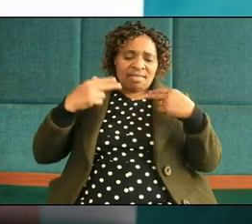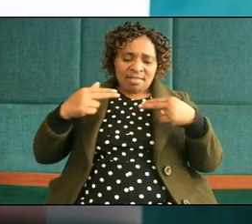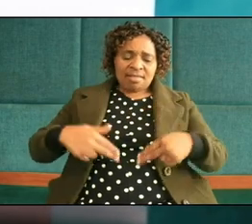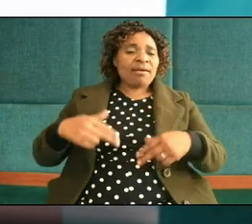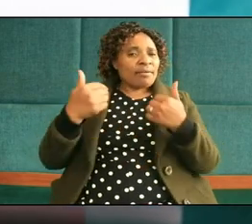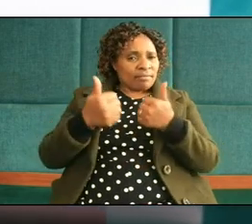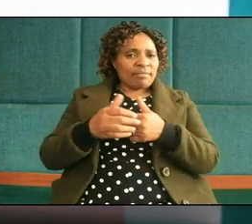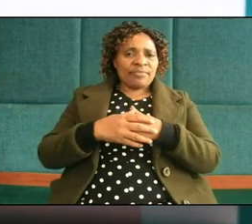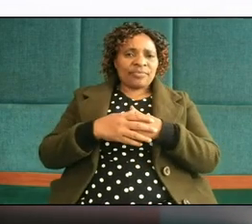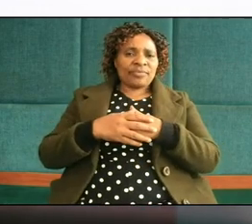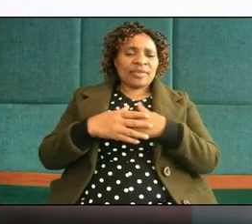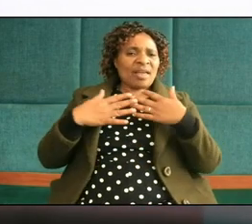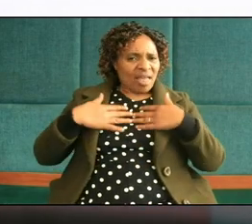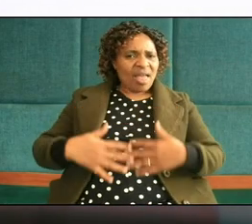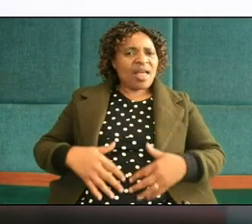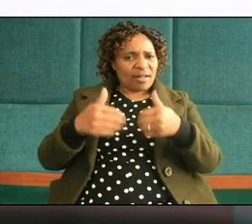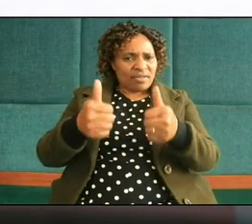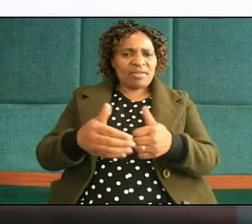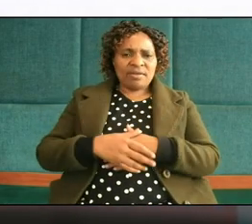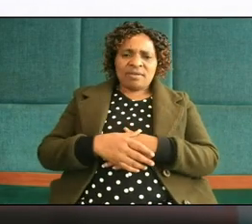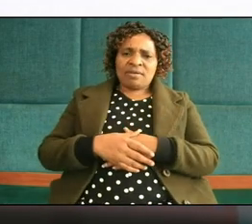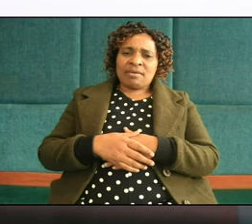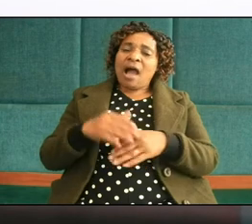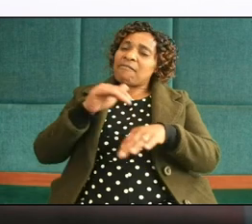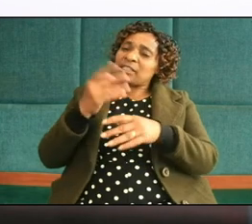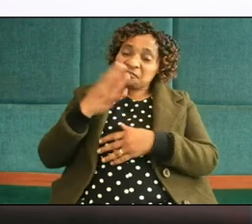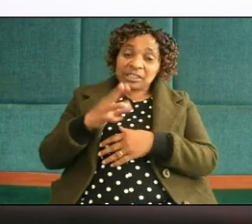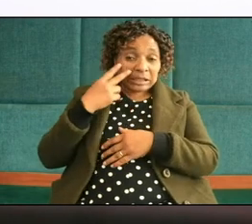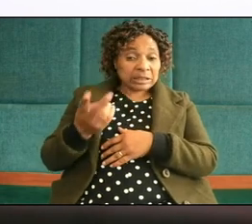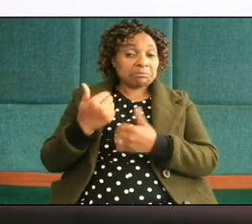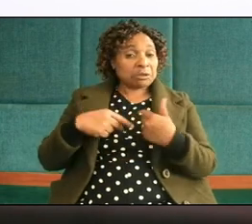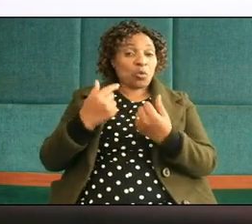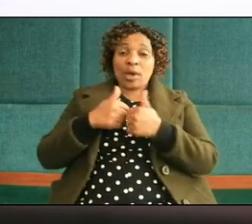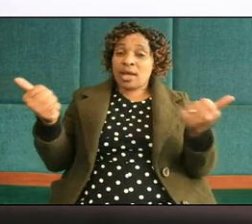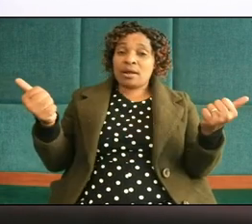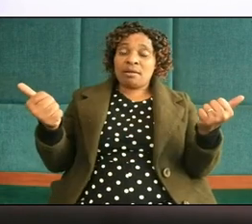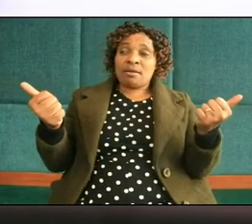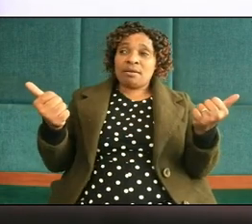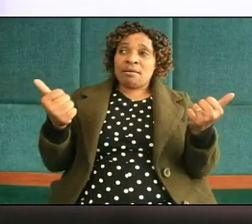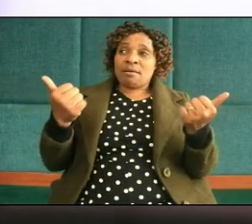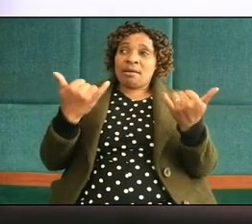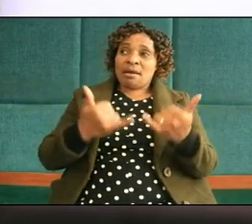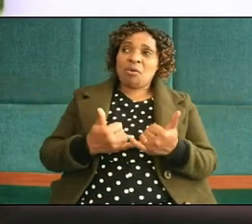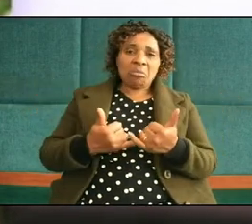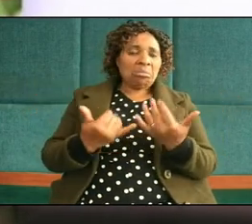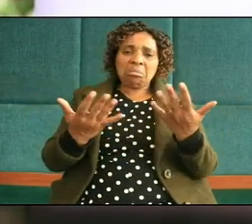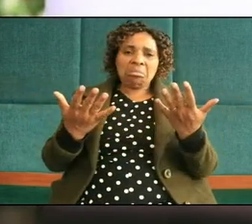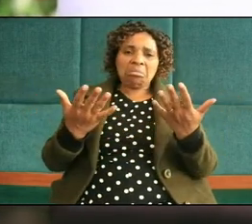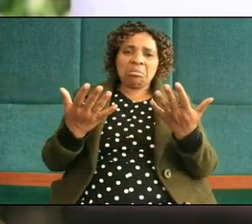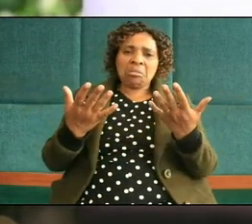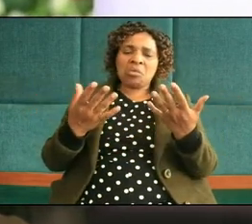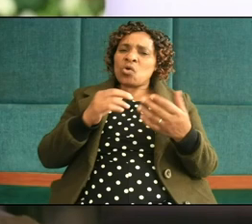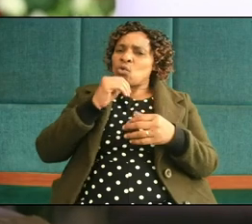I have seen people who have been affected and now before people they can't stand they are